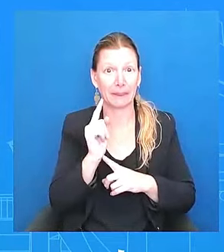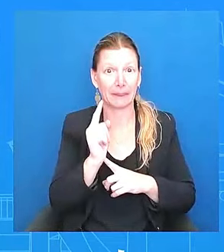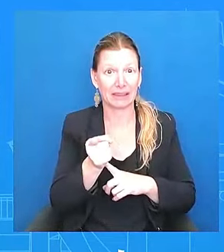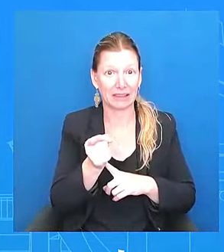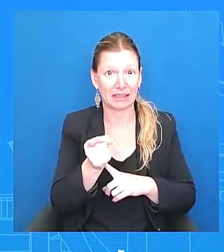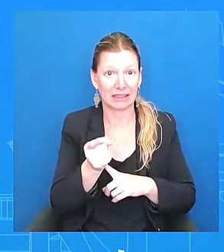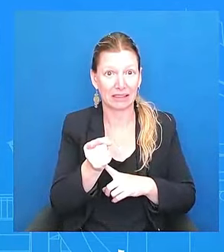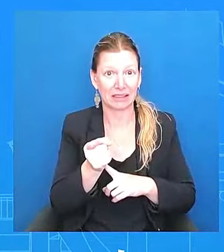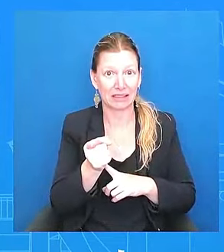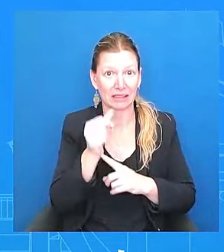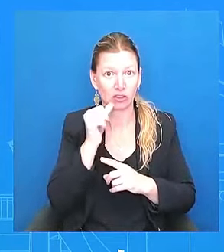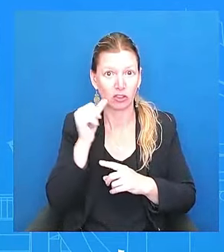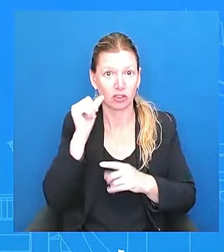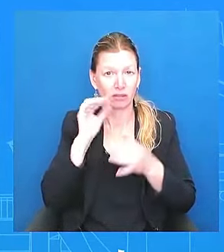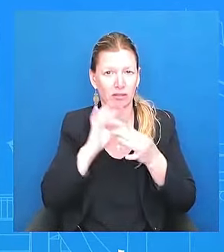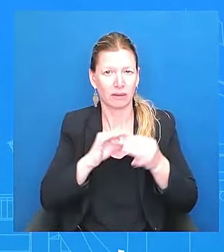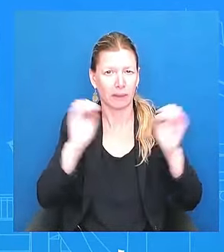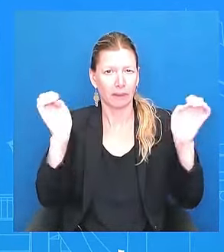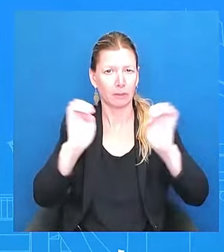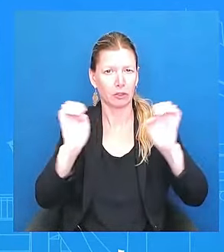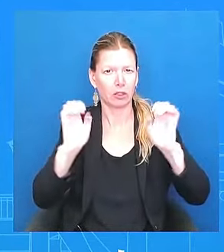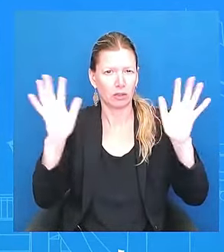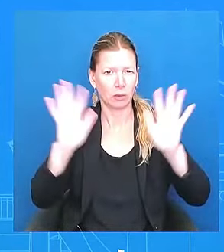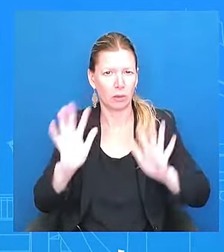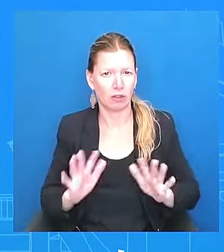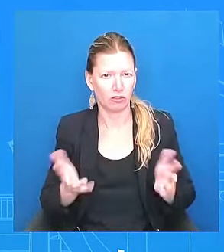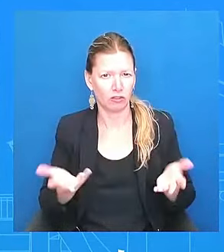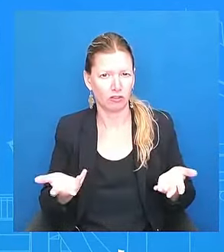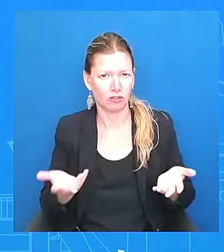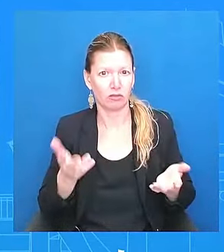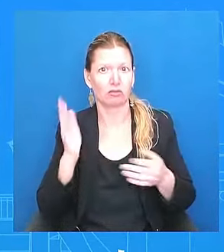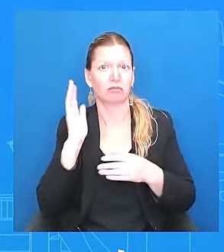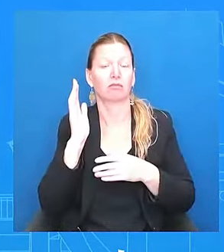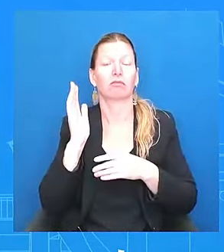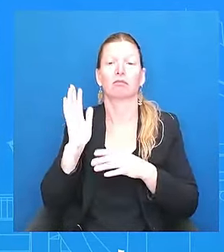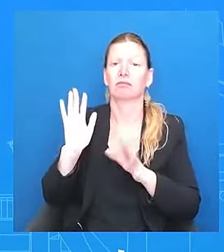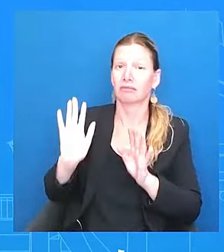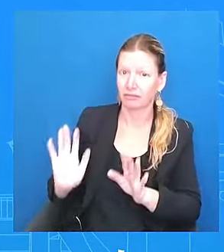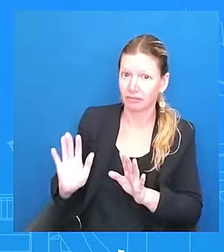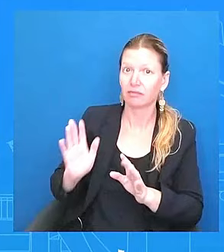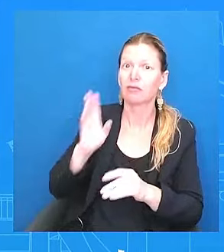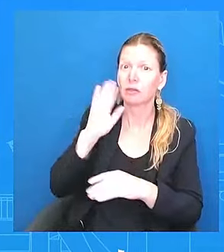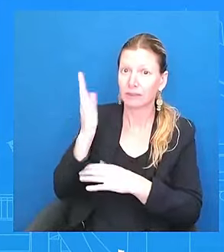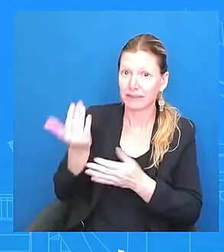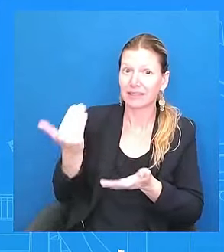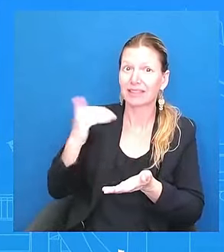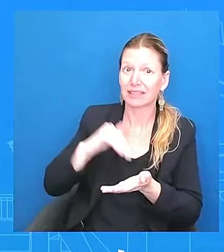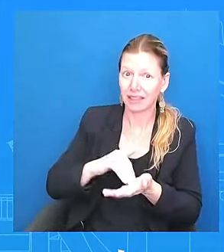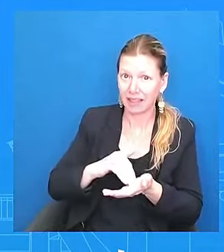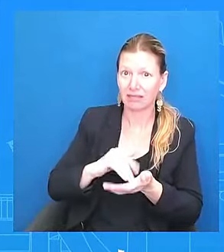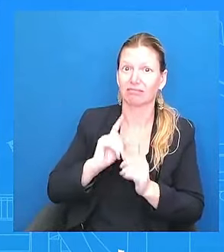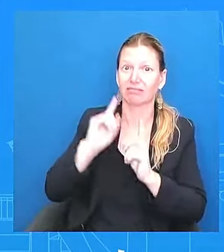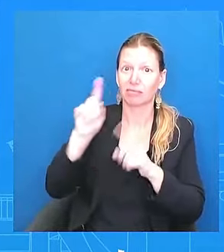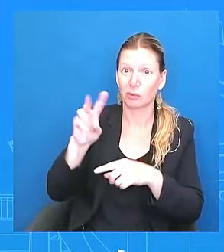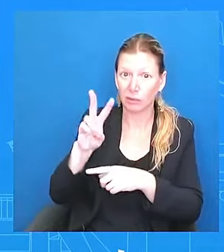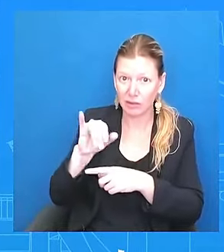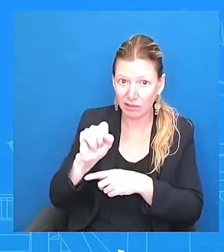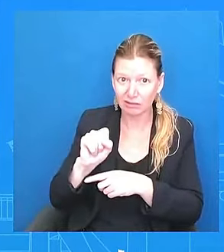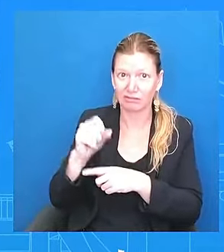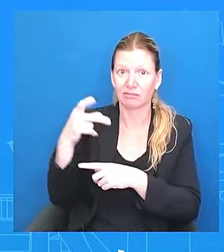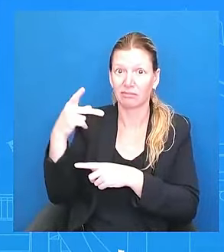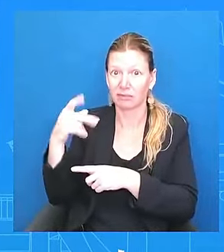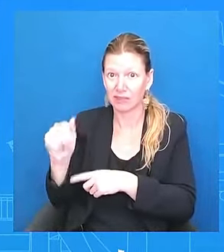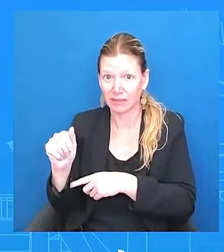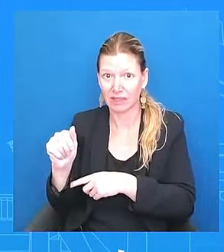But if this truly is an emergency situation, it's taking almost a week for him to sort of address it. When there's natural disasters, when there's other things